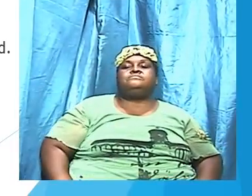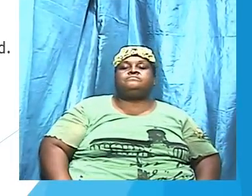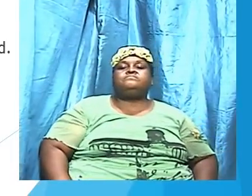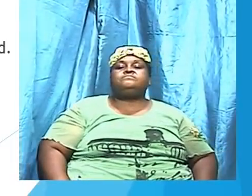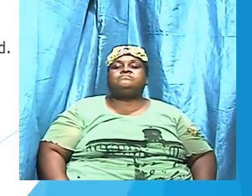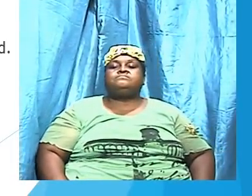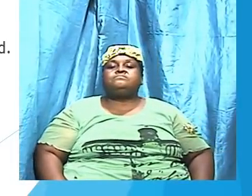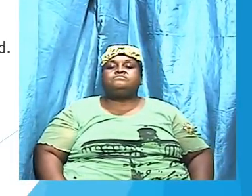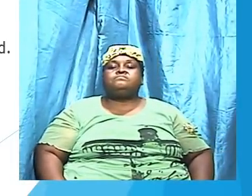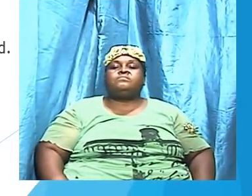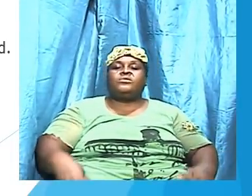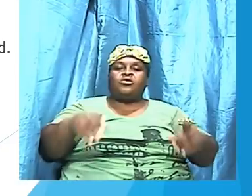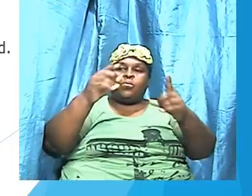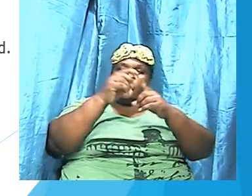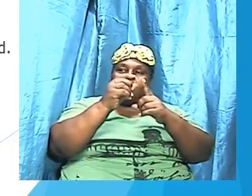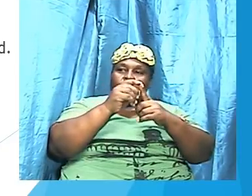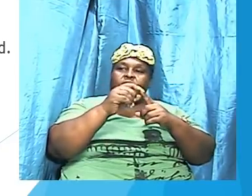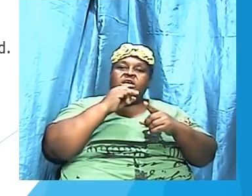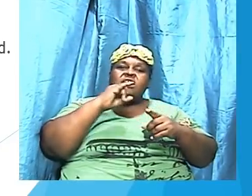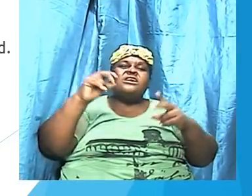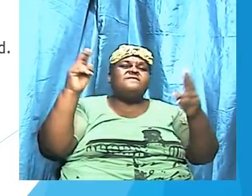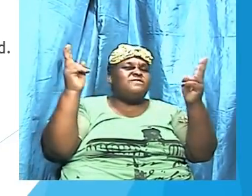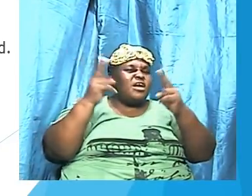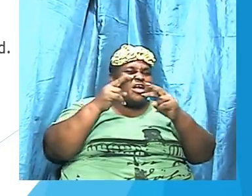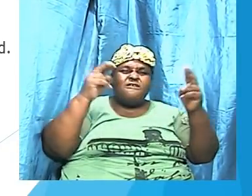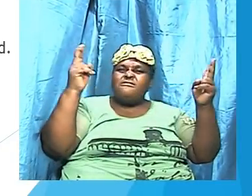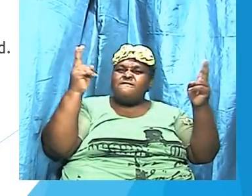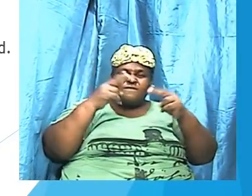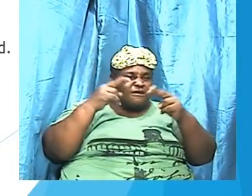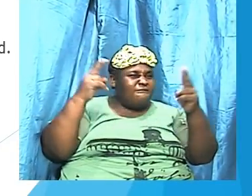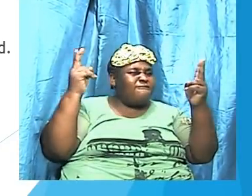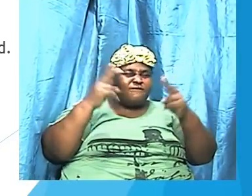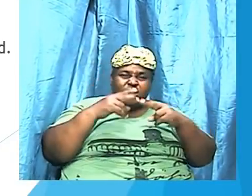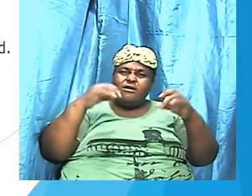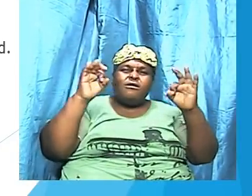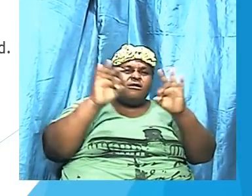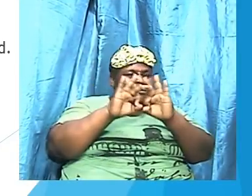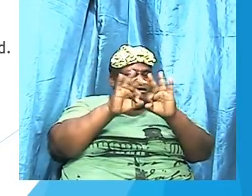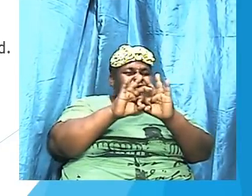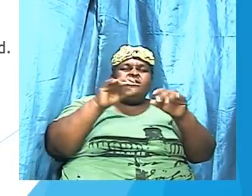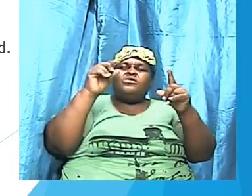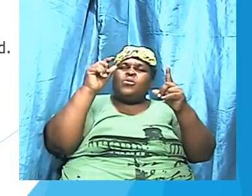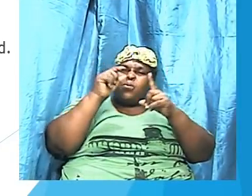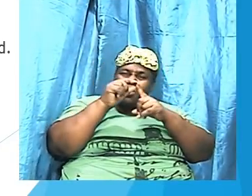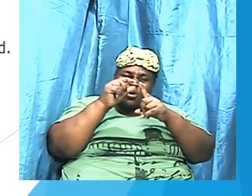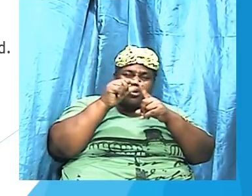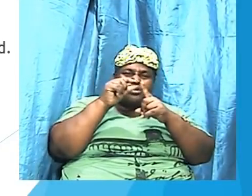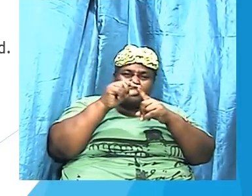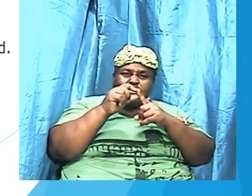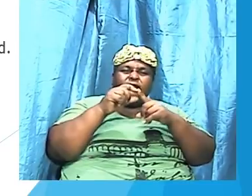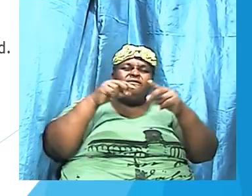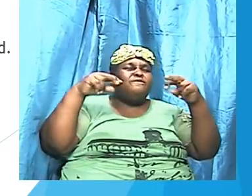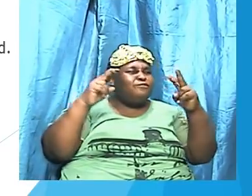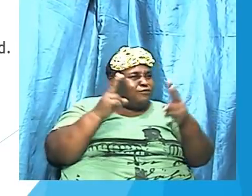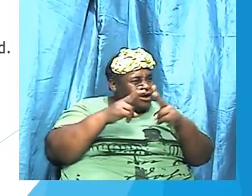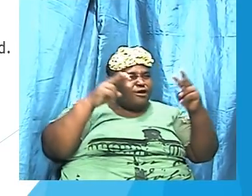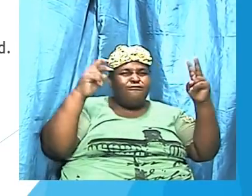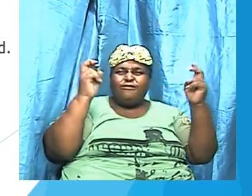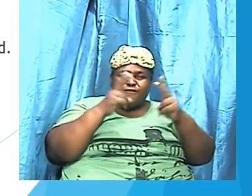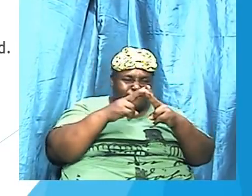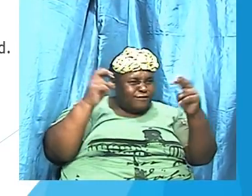word is very, very crucial. The word is very, very,